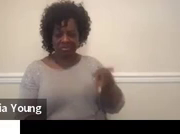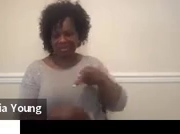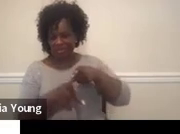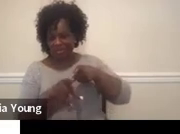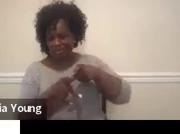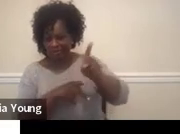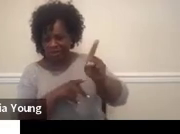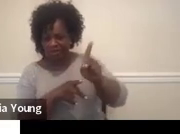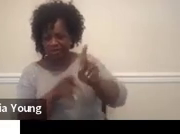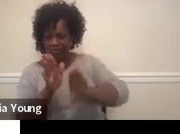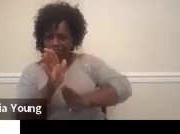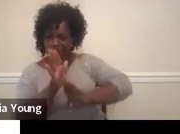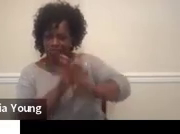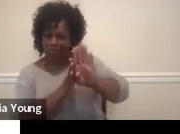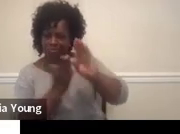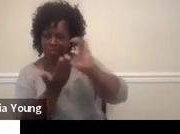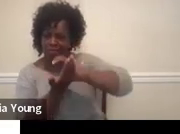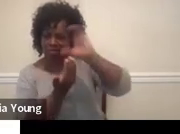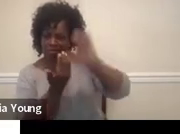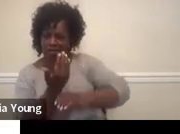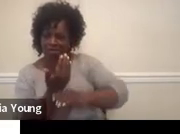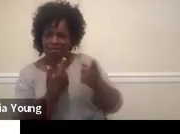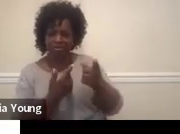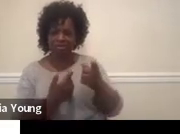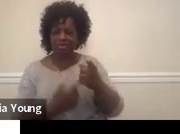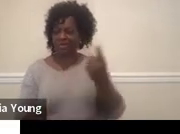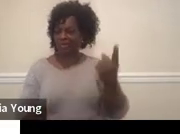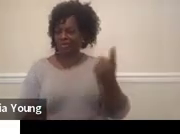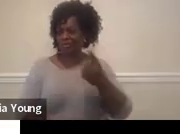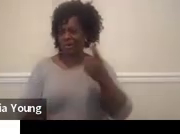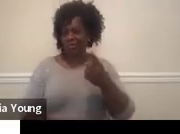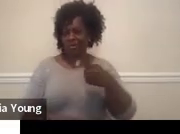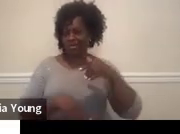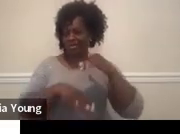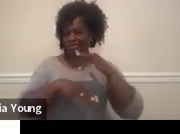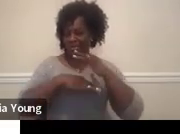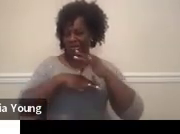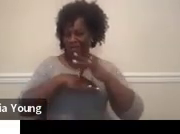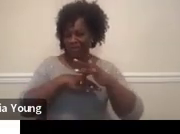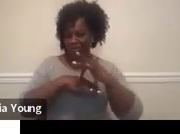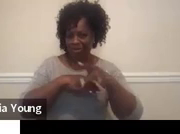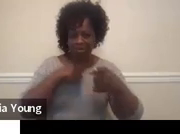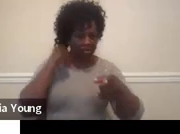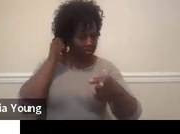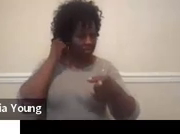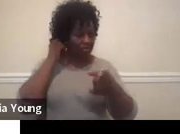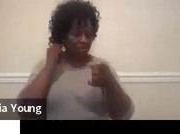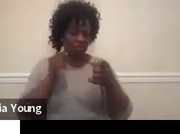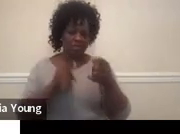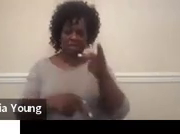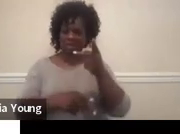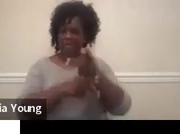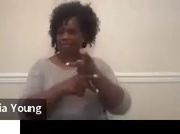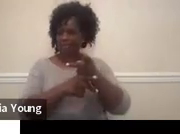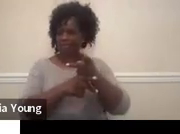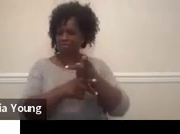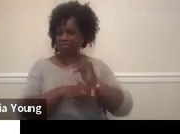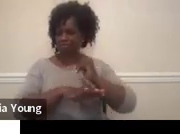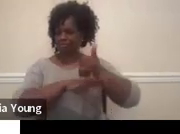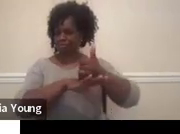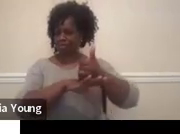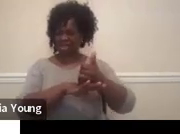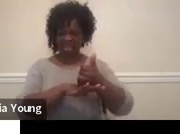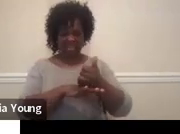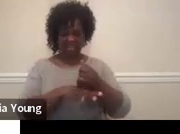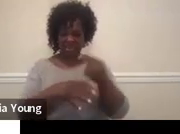development calendar, which is a link for all of our recordings and PowerPoints that are archived. I think we've covered just about